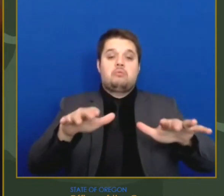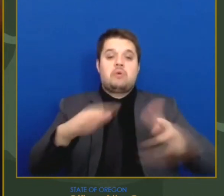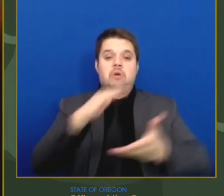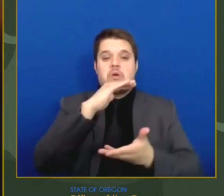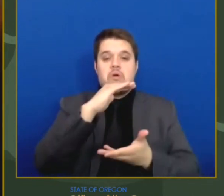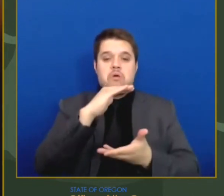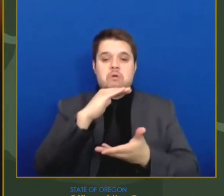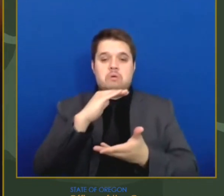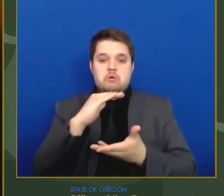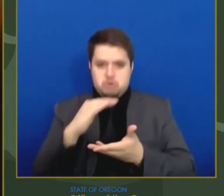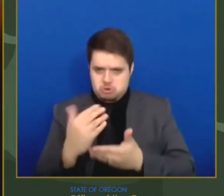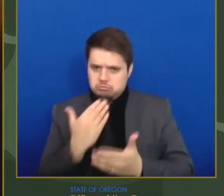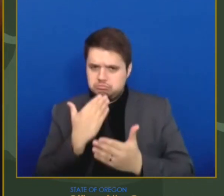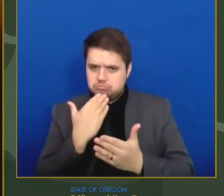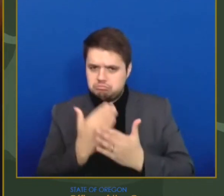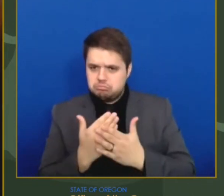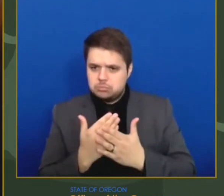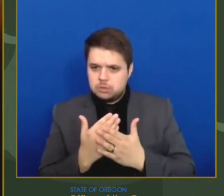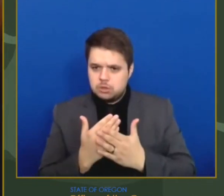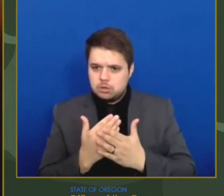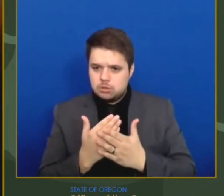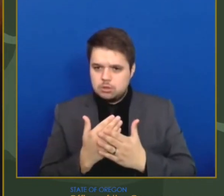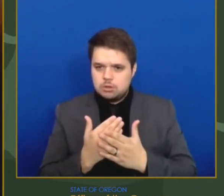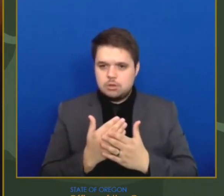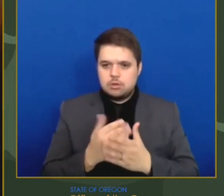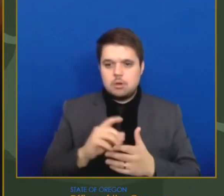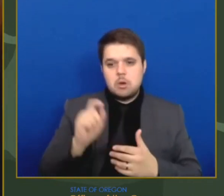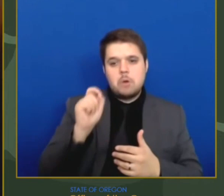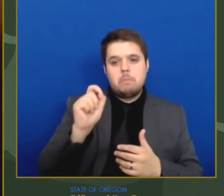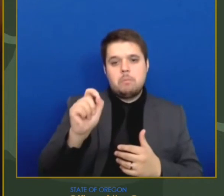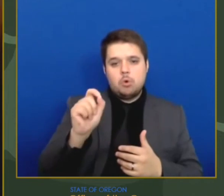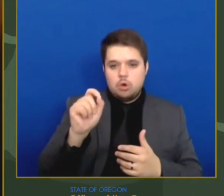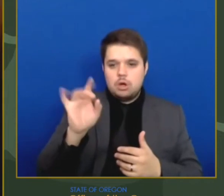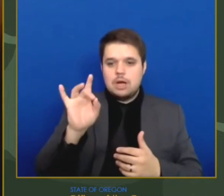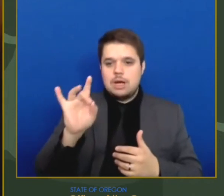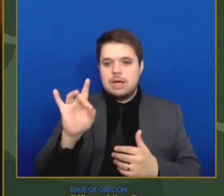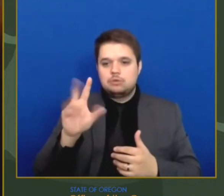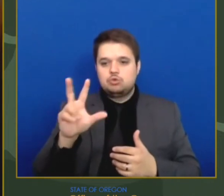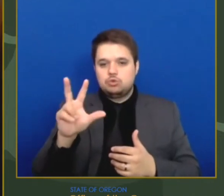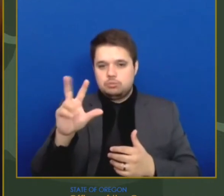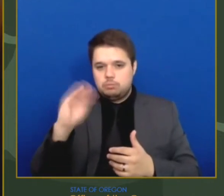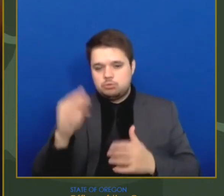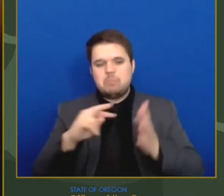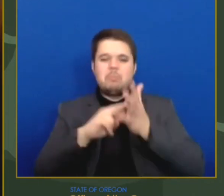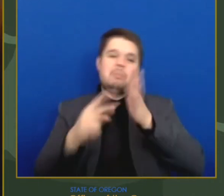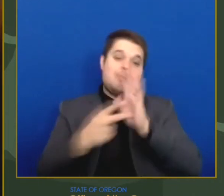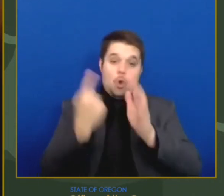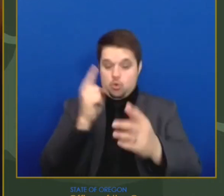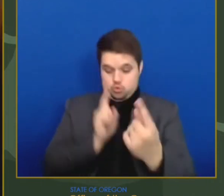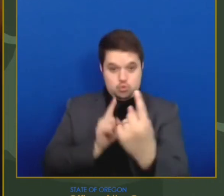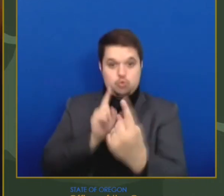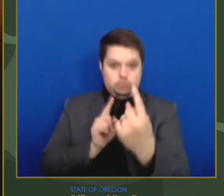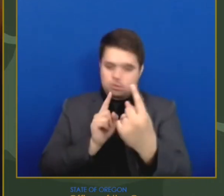of 0.83. If that level of transmission holds, we can expect further declines in daily cases to an estimated daily